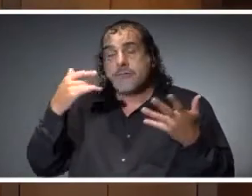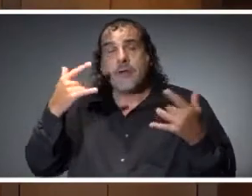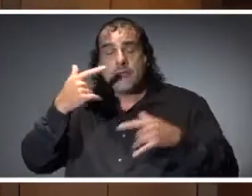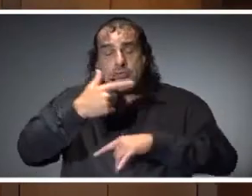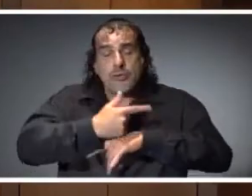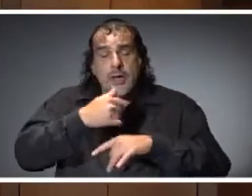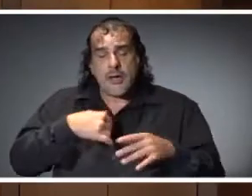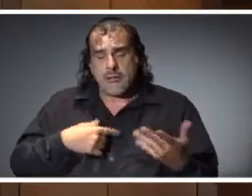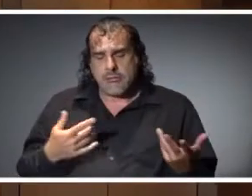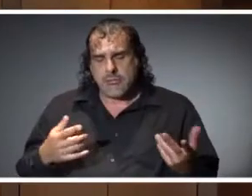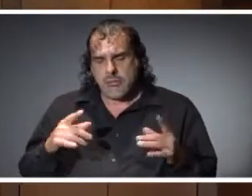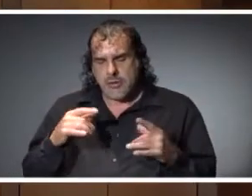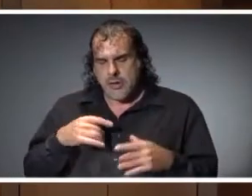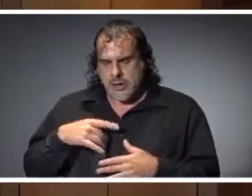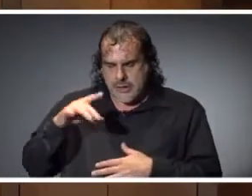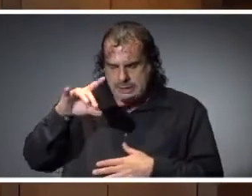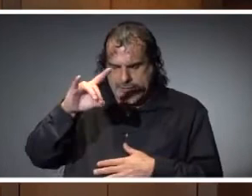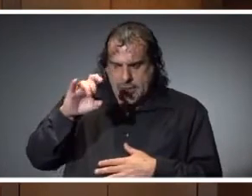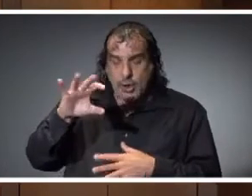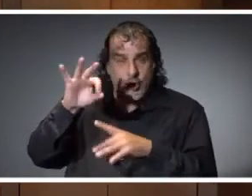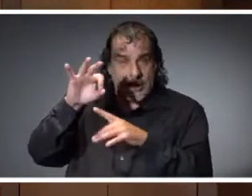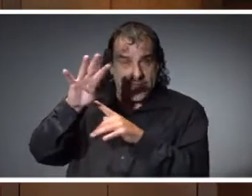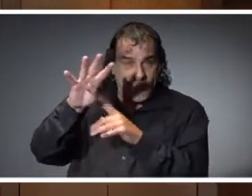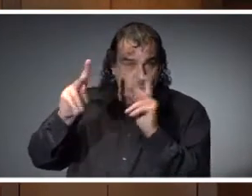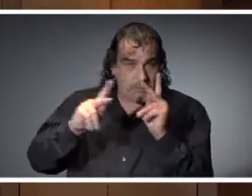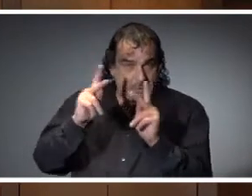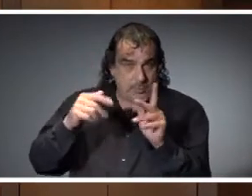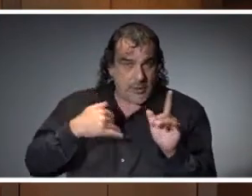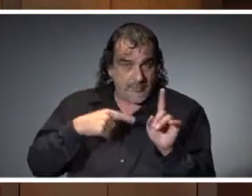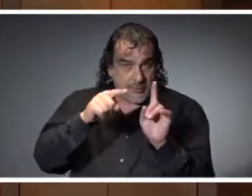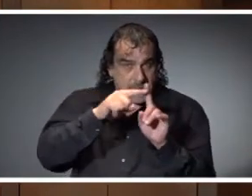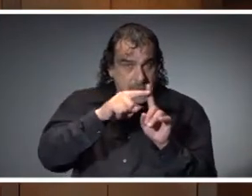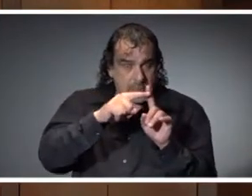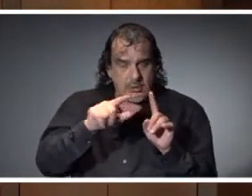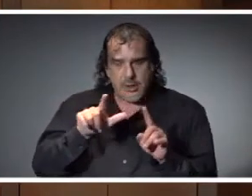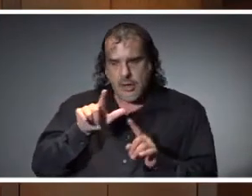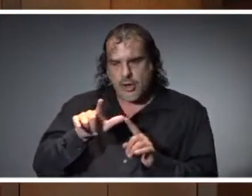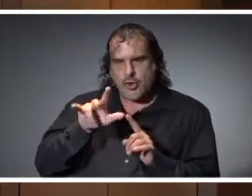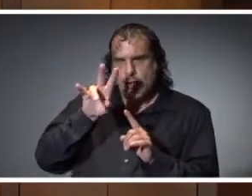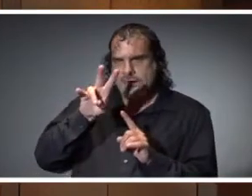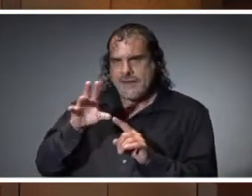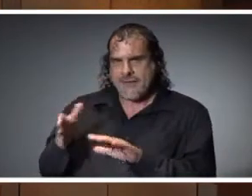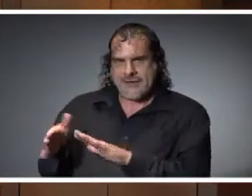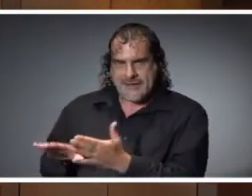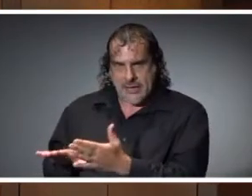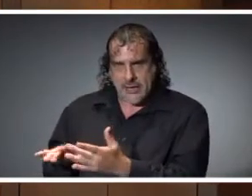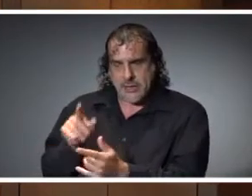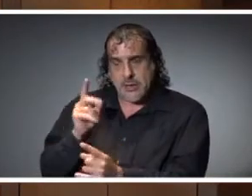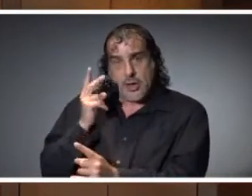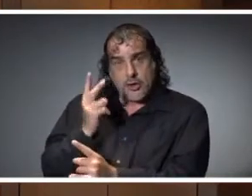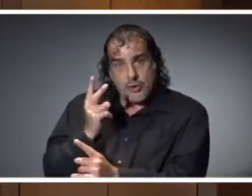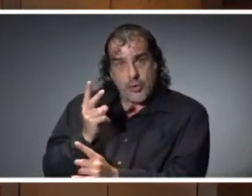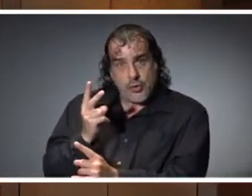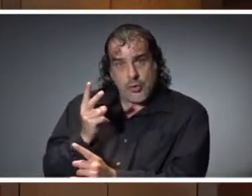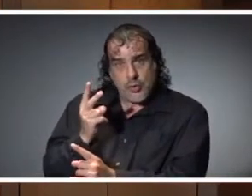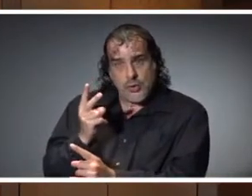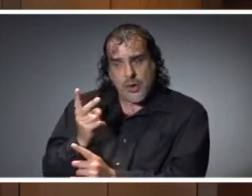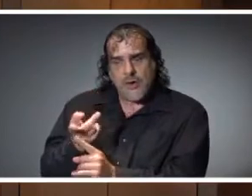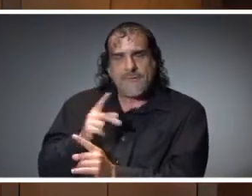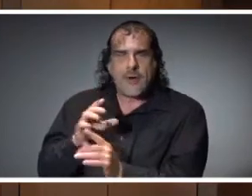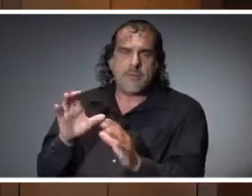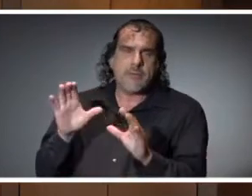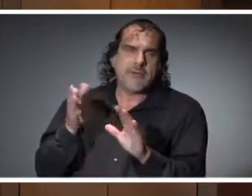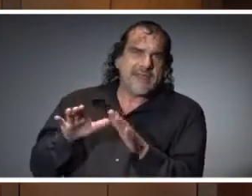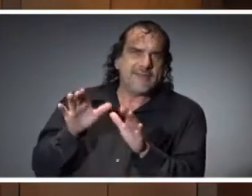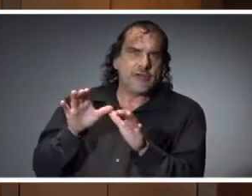additional 894 cases, along with 27 additional deaths. Two of those deaths are from vital records